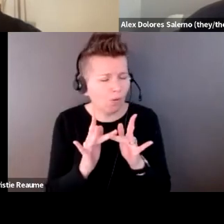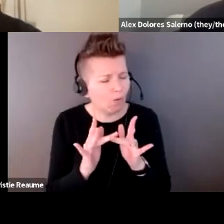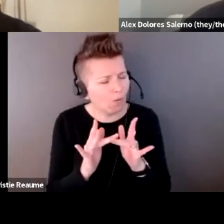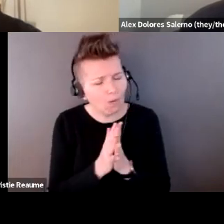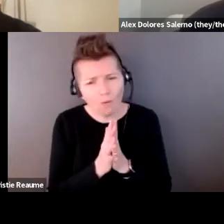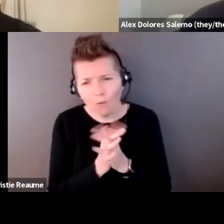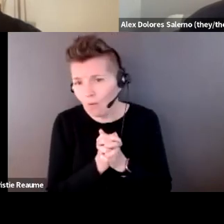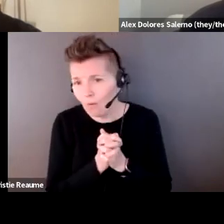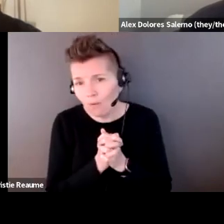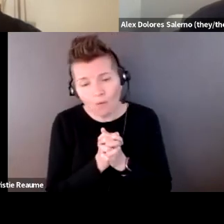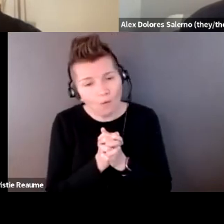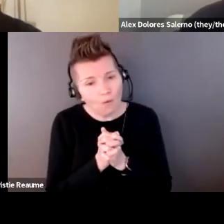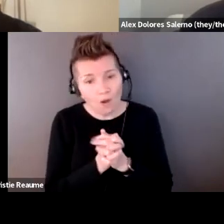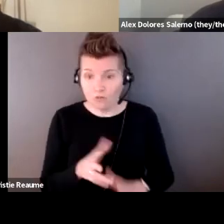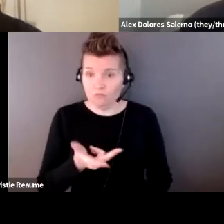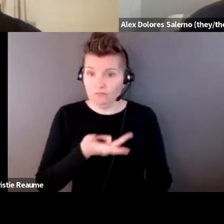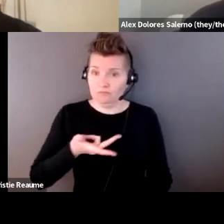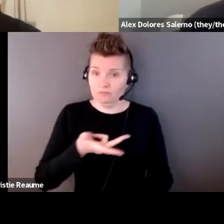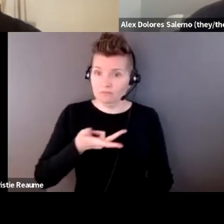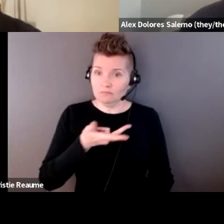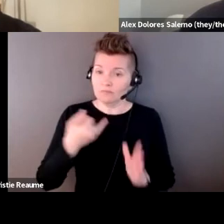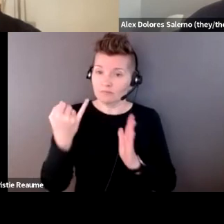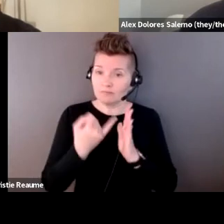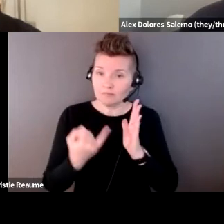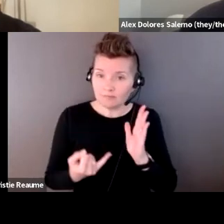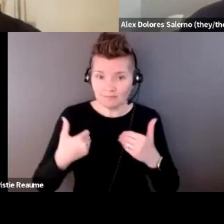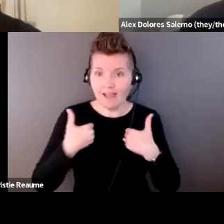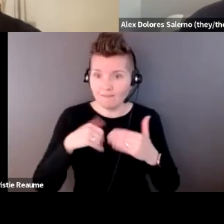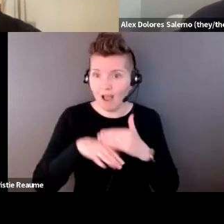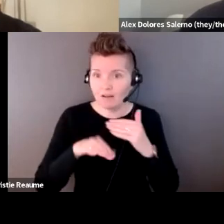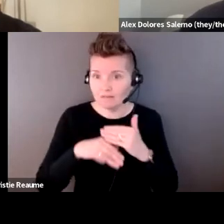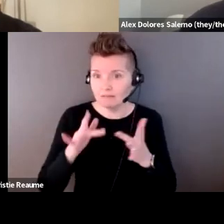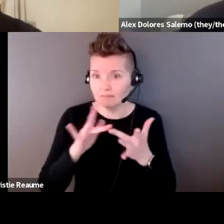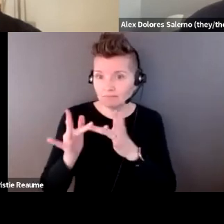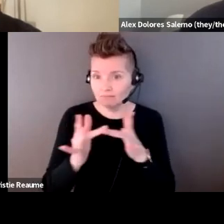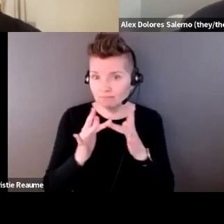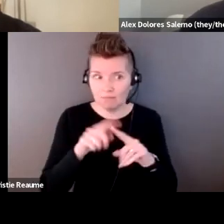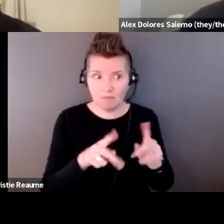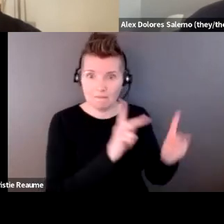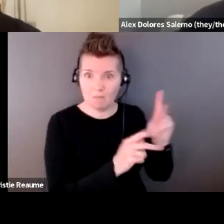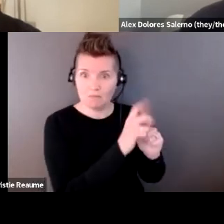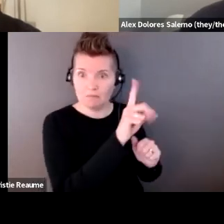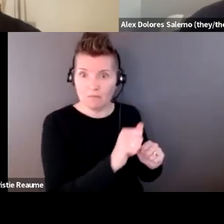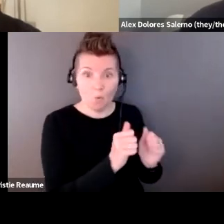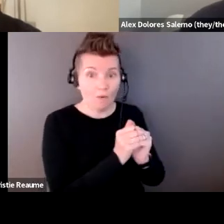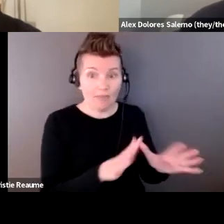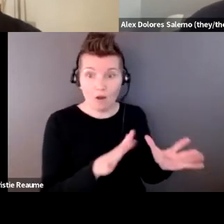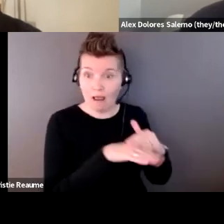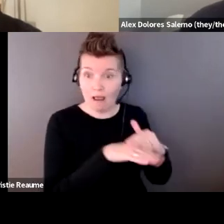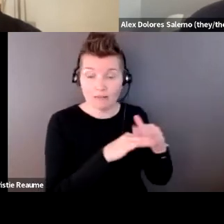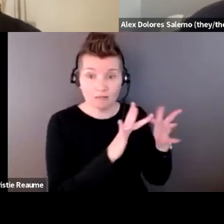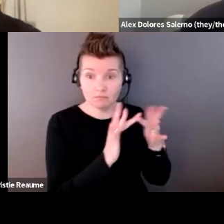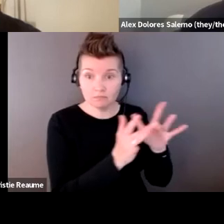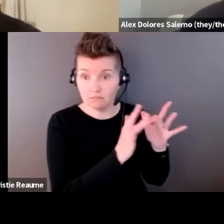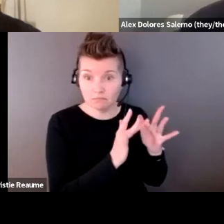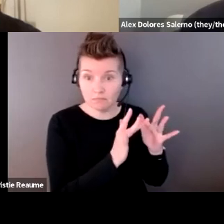three, three artists and some of the other people here. You know, like, I mean, like, my mom is a lot older